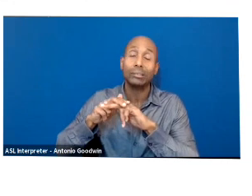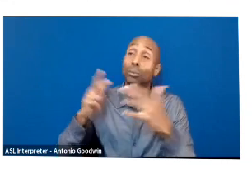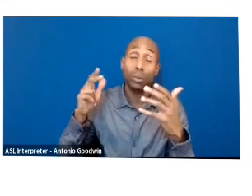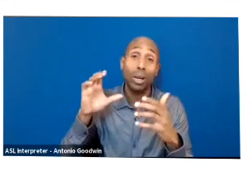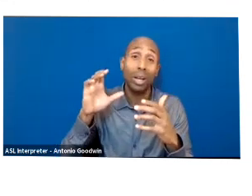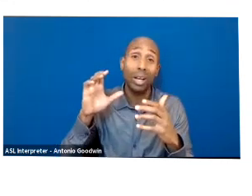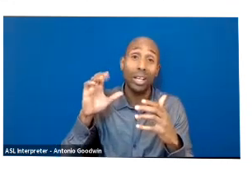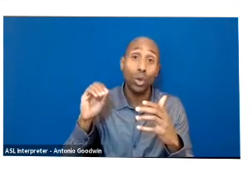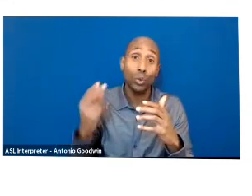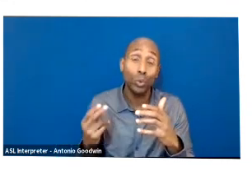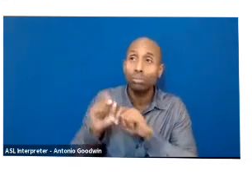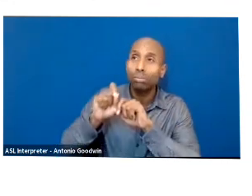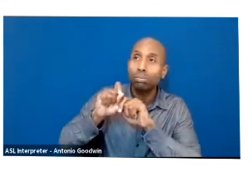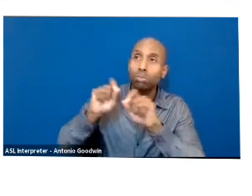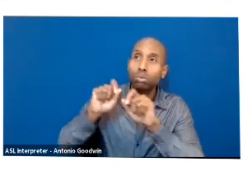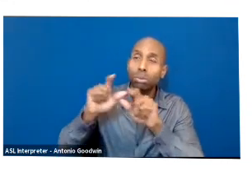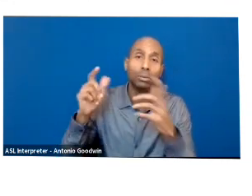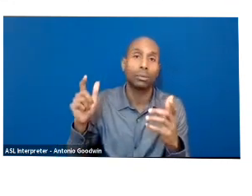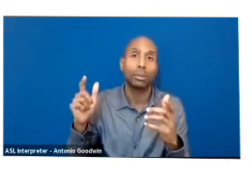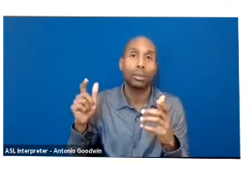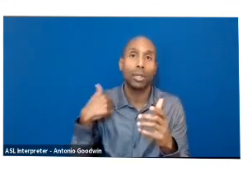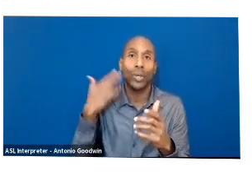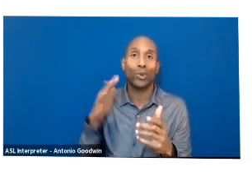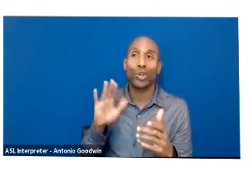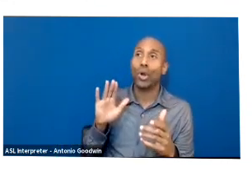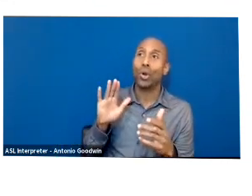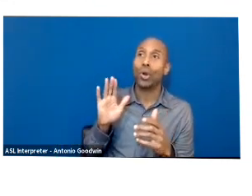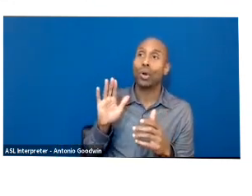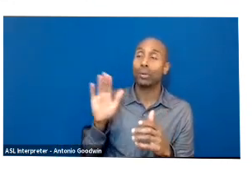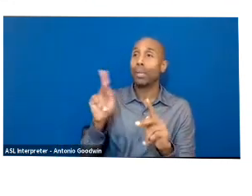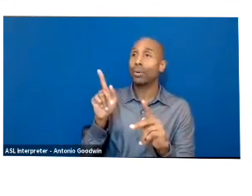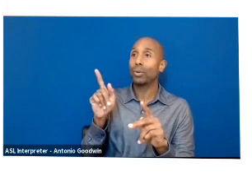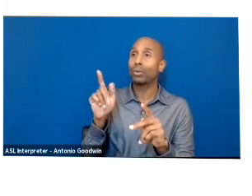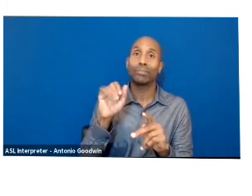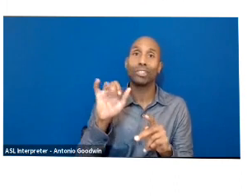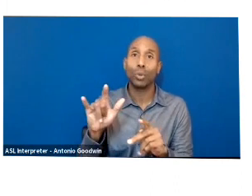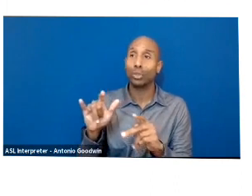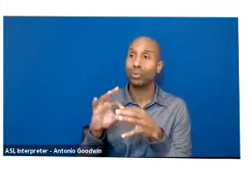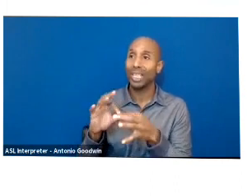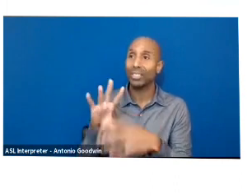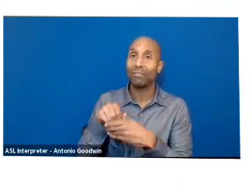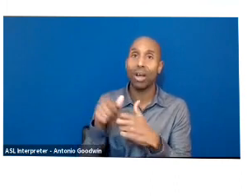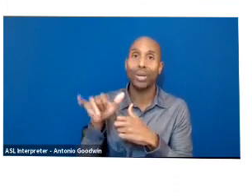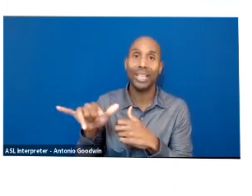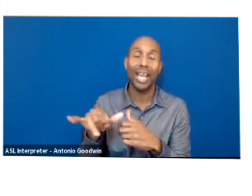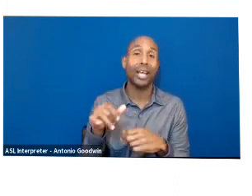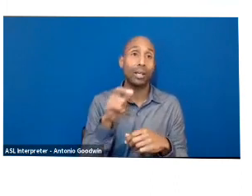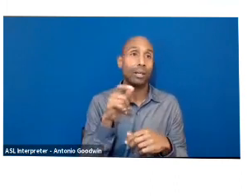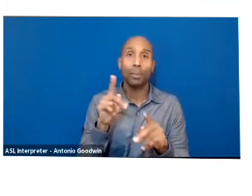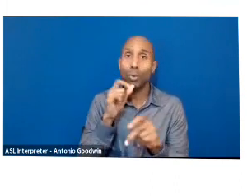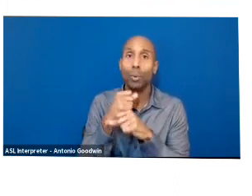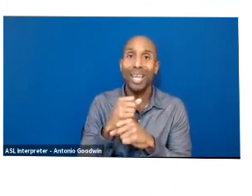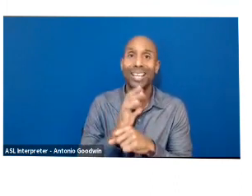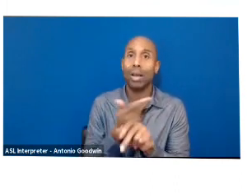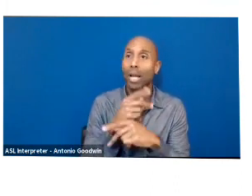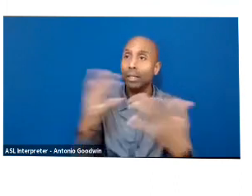we get them and we don't know the people or the social relations involved in how our products are made. So our current supply chain is